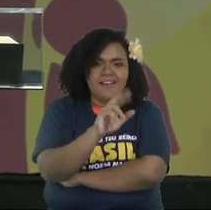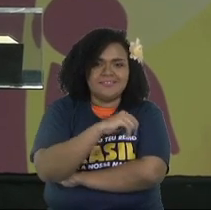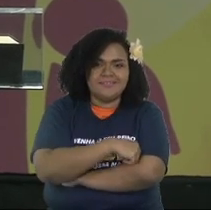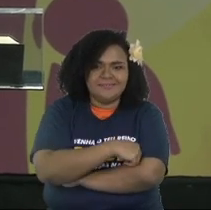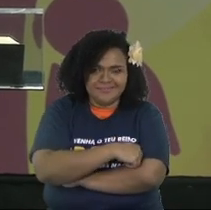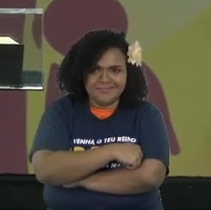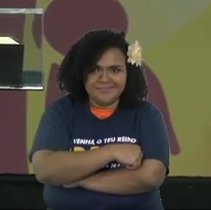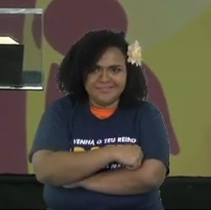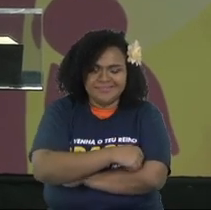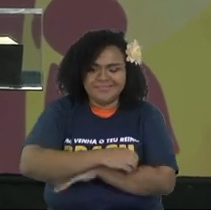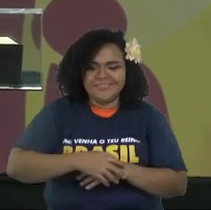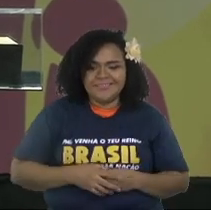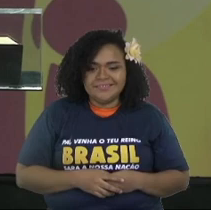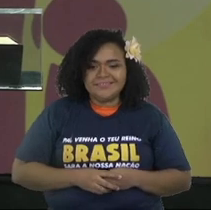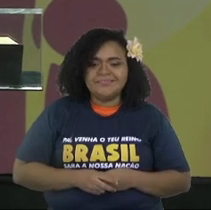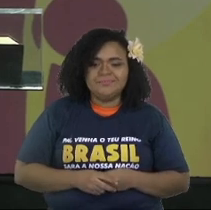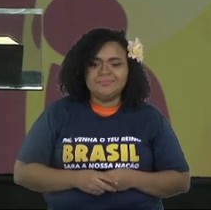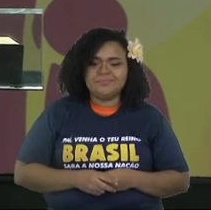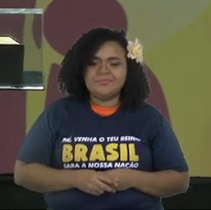pink one?